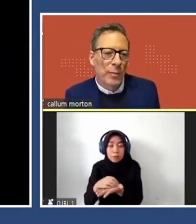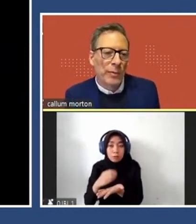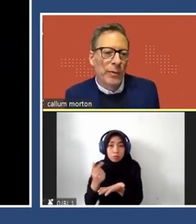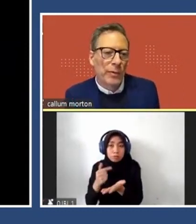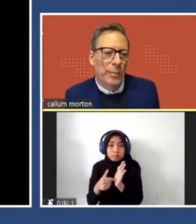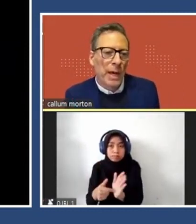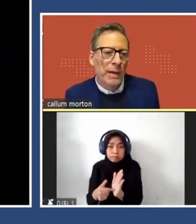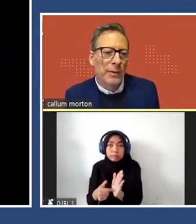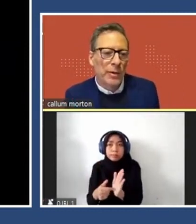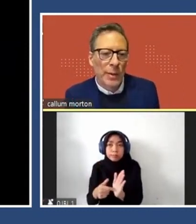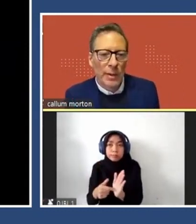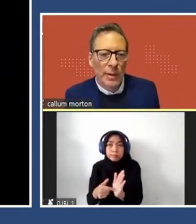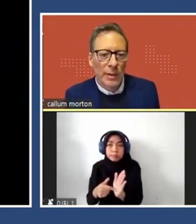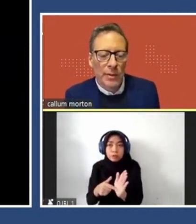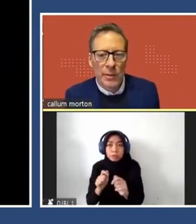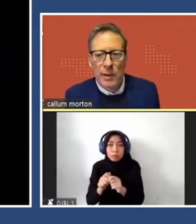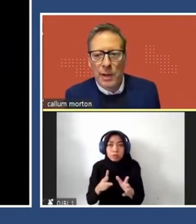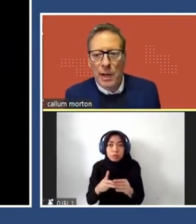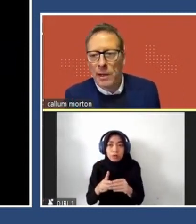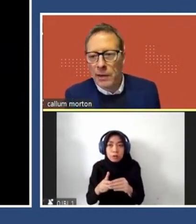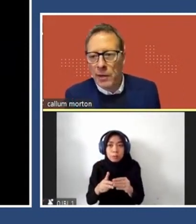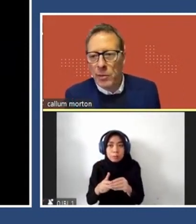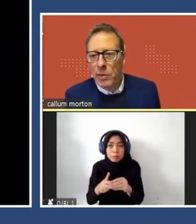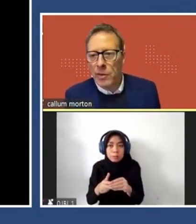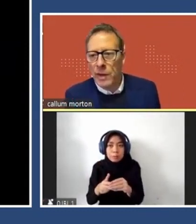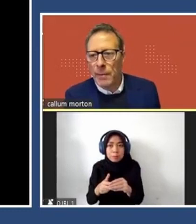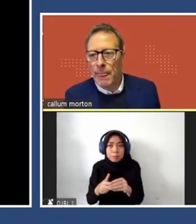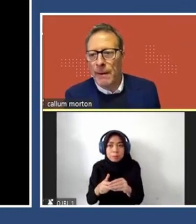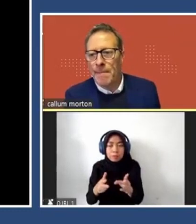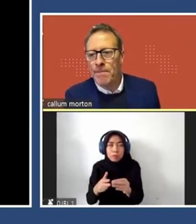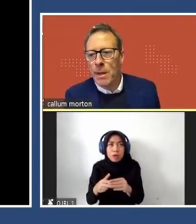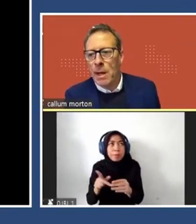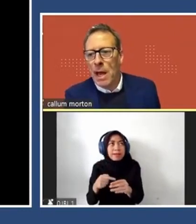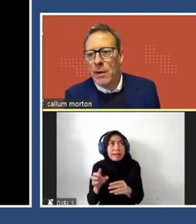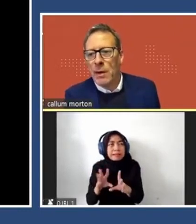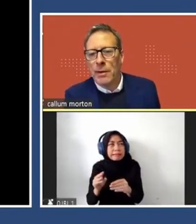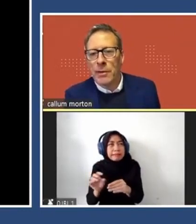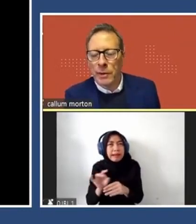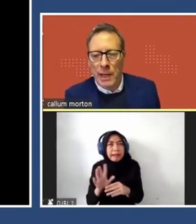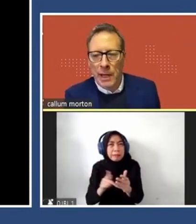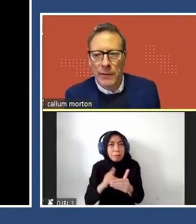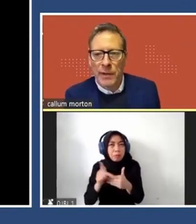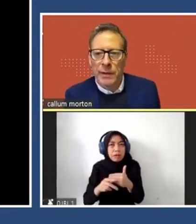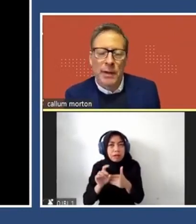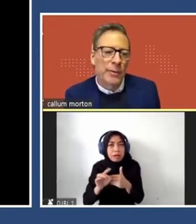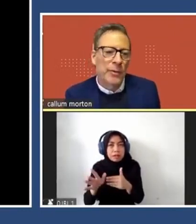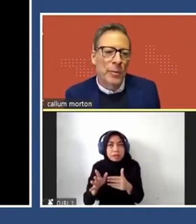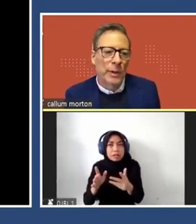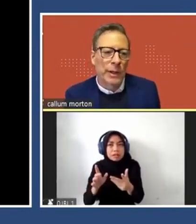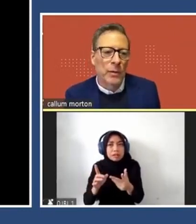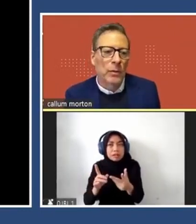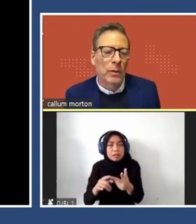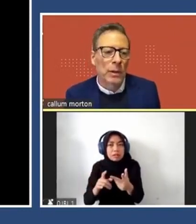he filmed paint. So unlike the other works that, um, have a, certainly have a very